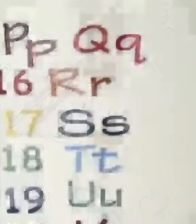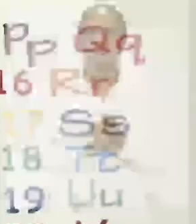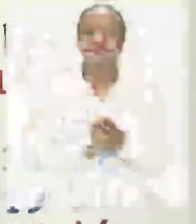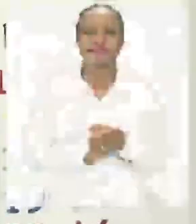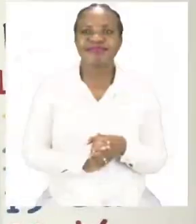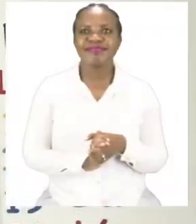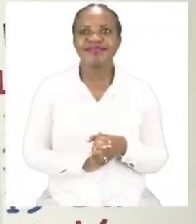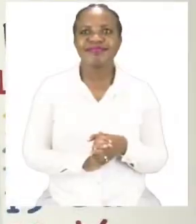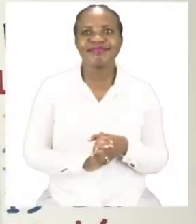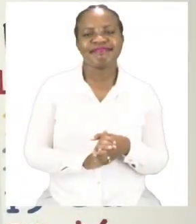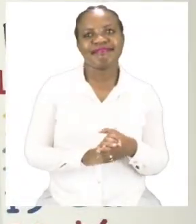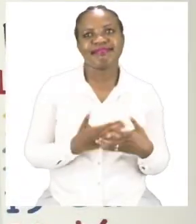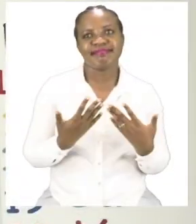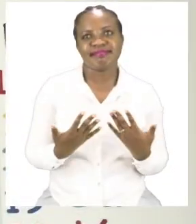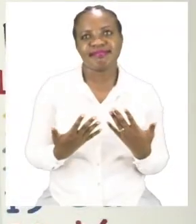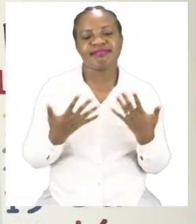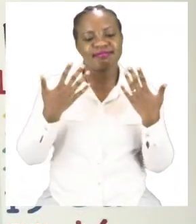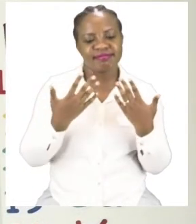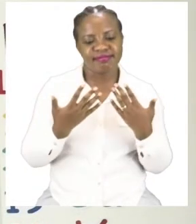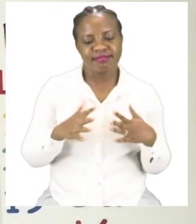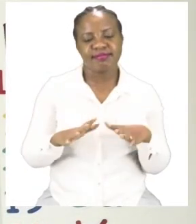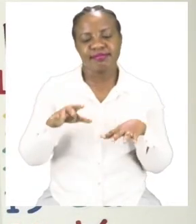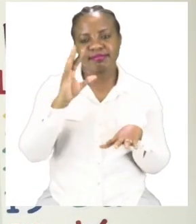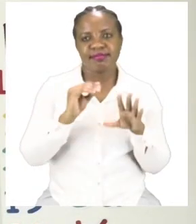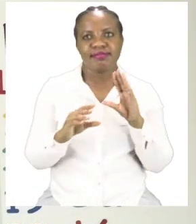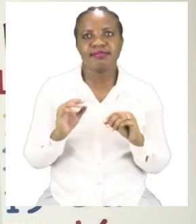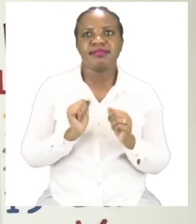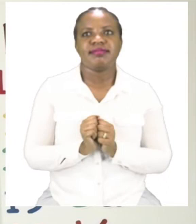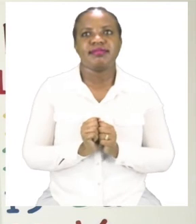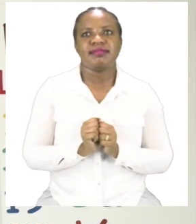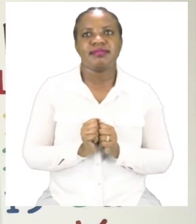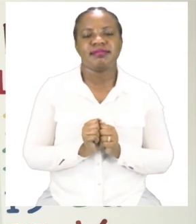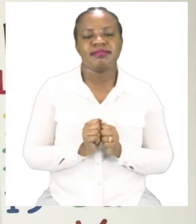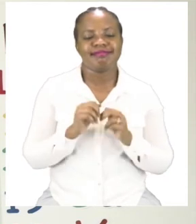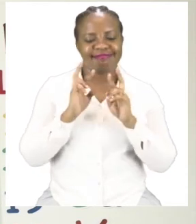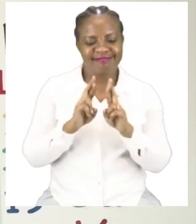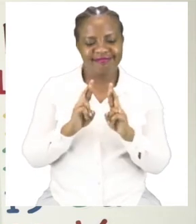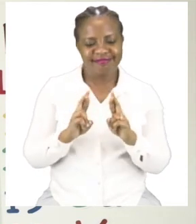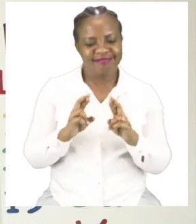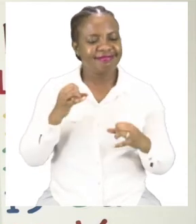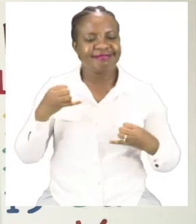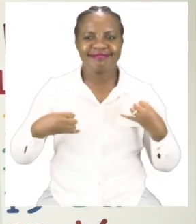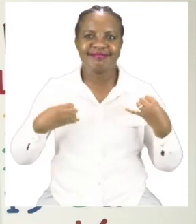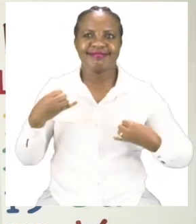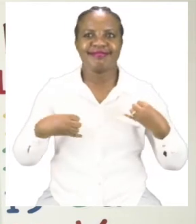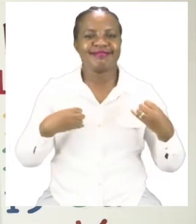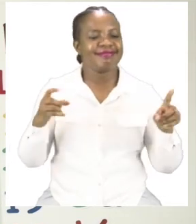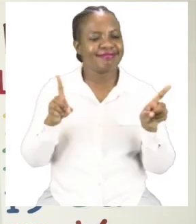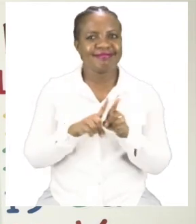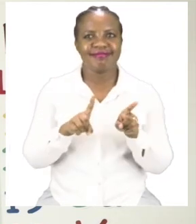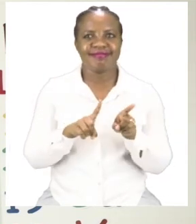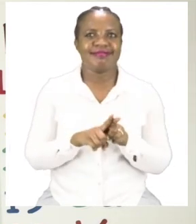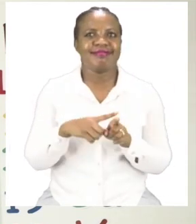We have now come to the end of our lesson. And I hope you had so much fun like I did.